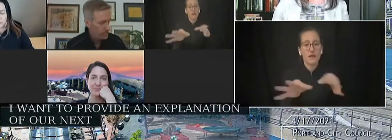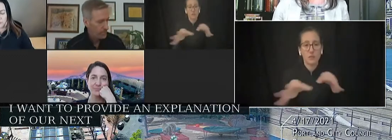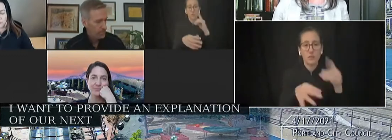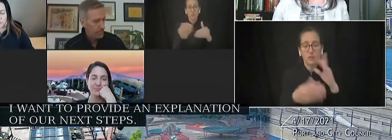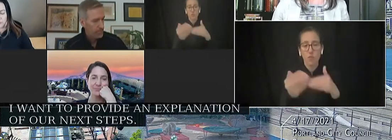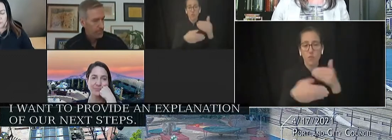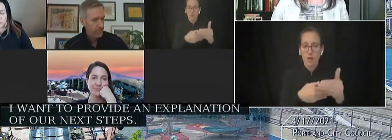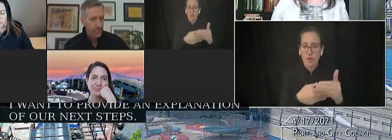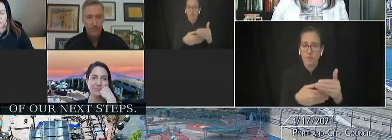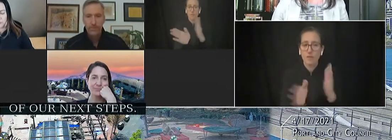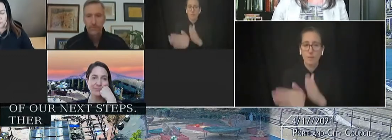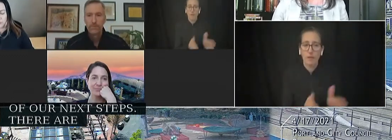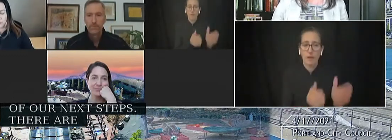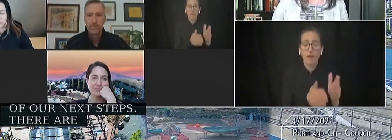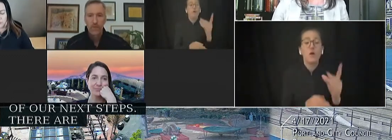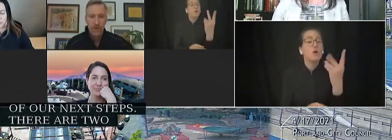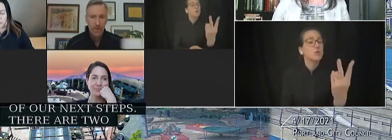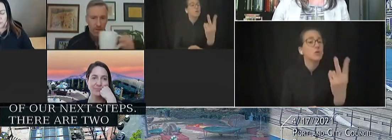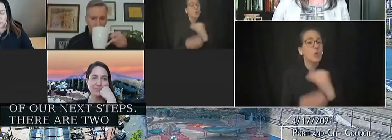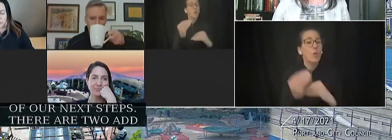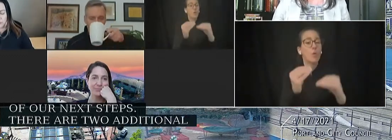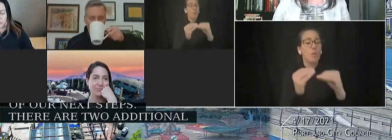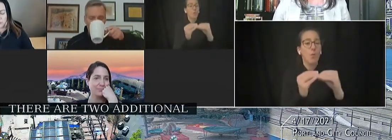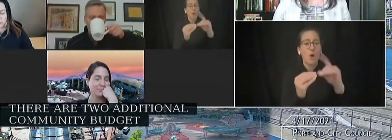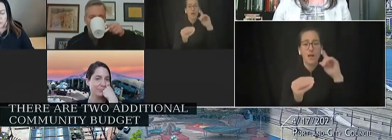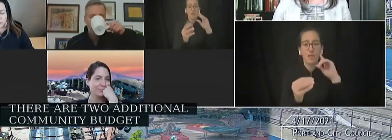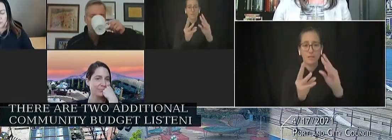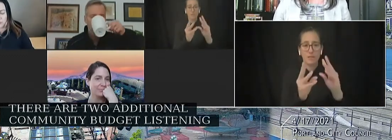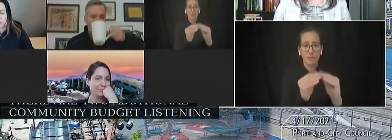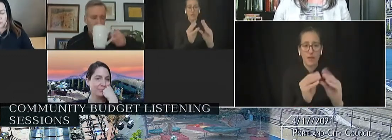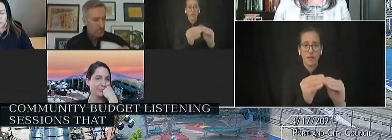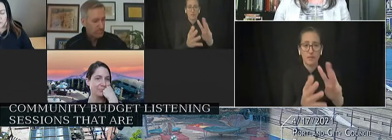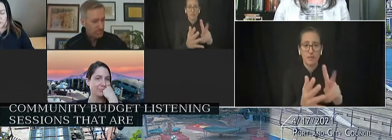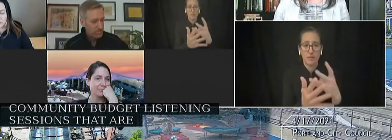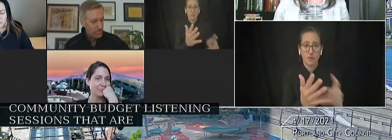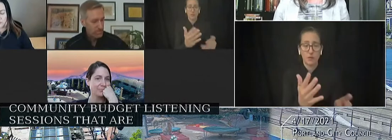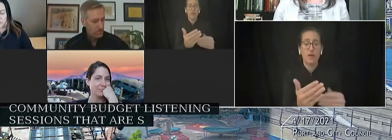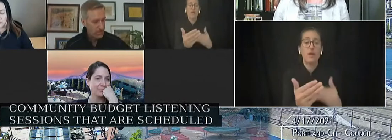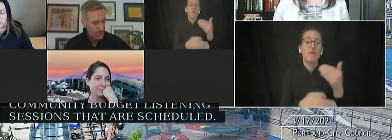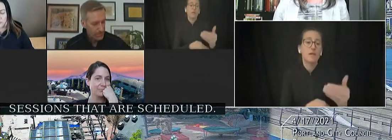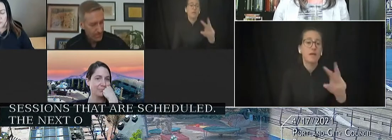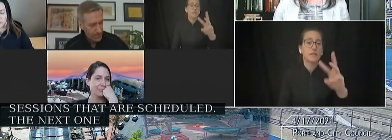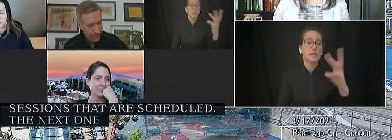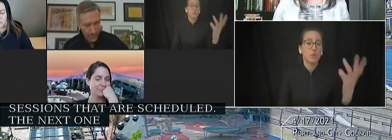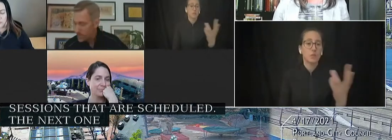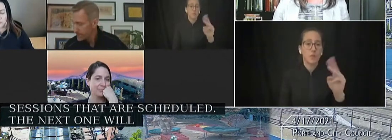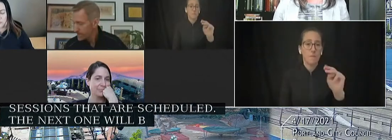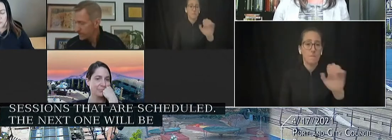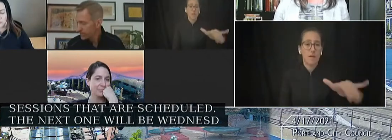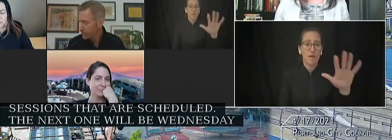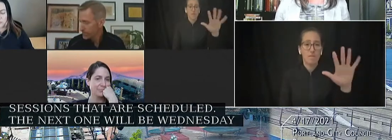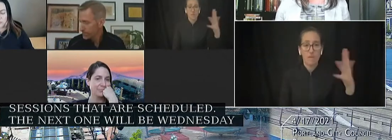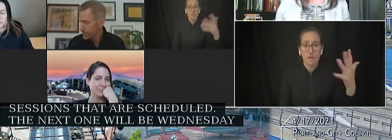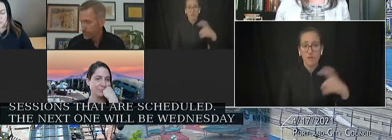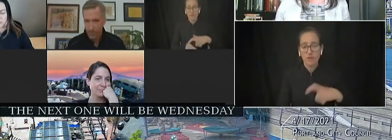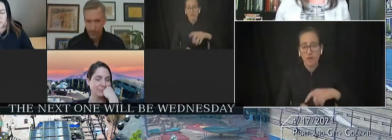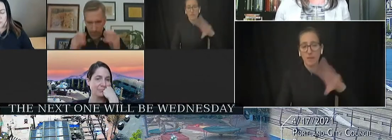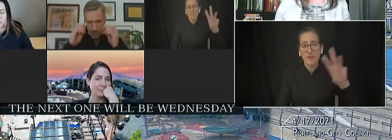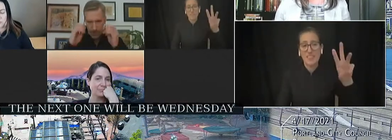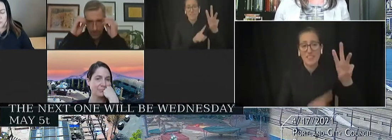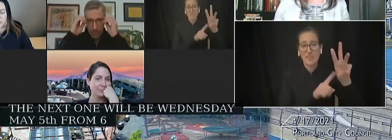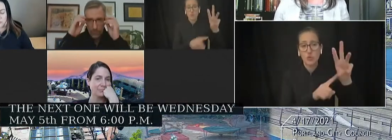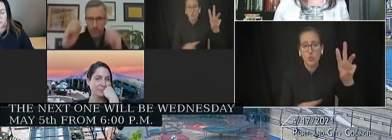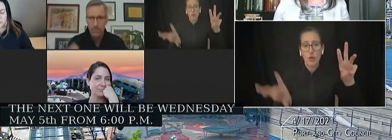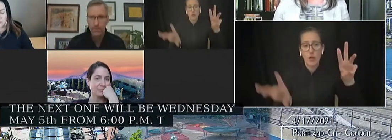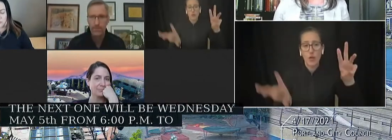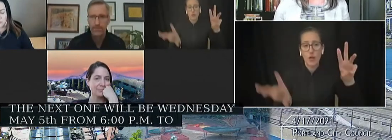two additional community budget listening sessions that are scheduled. The next one will be Wednesday, May 5th, from 6pm to 8pm, and